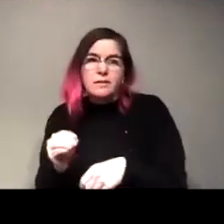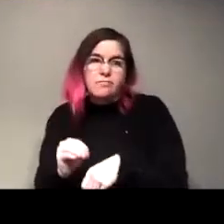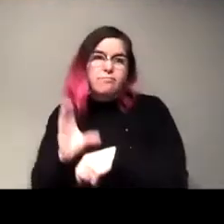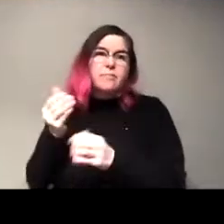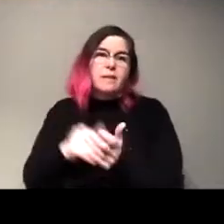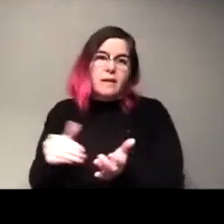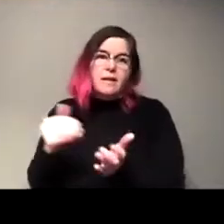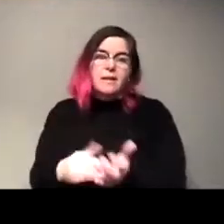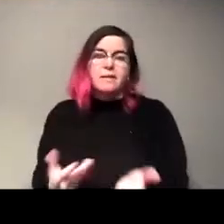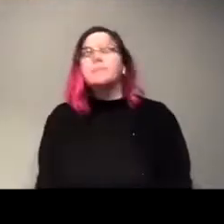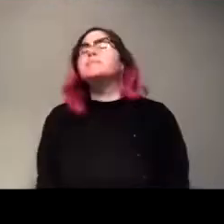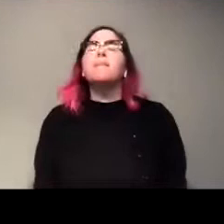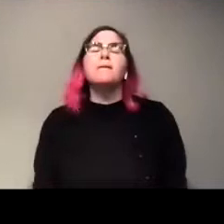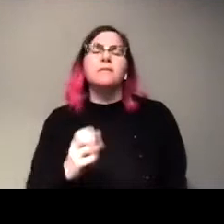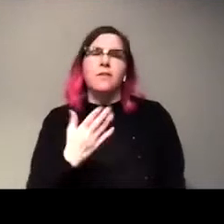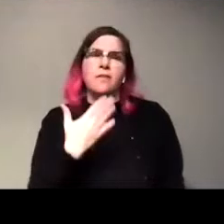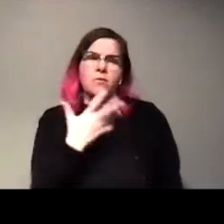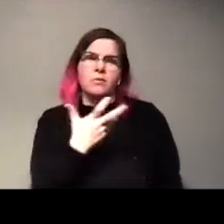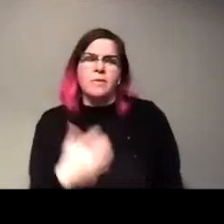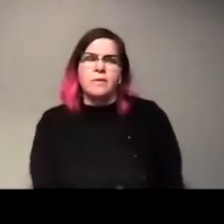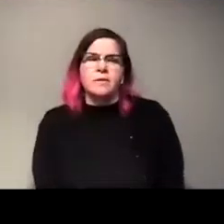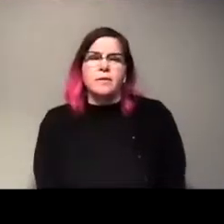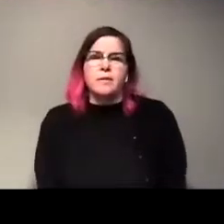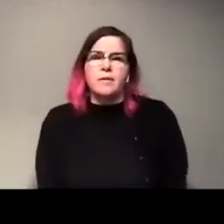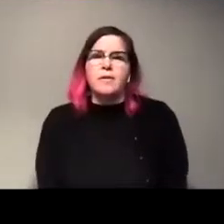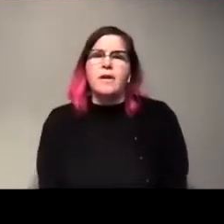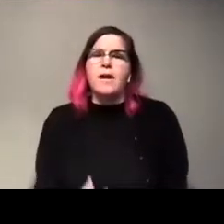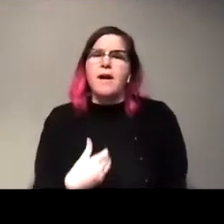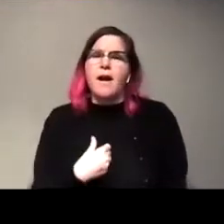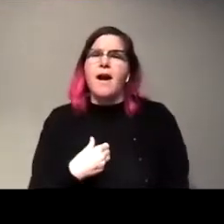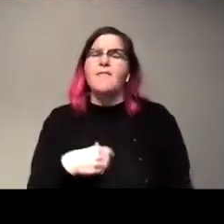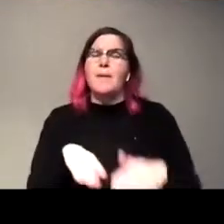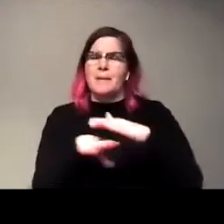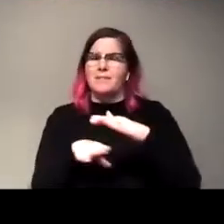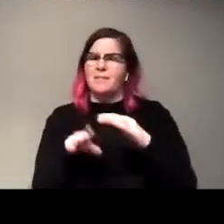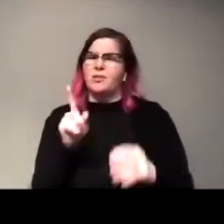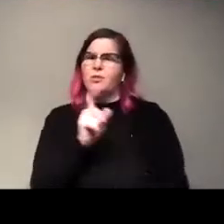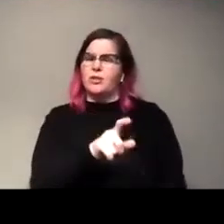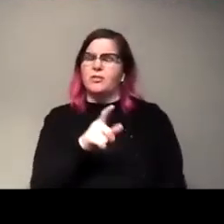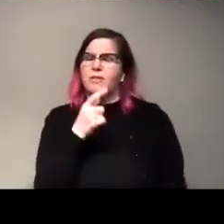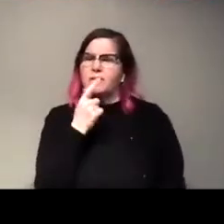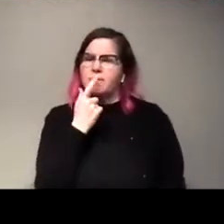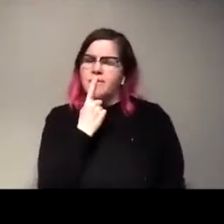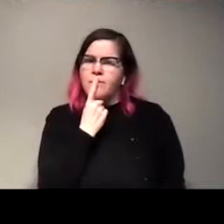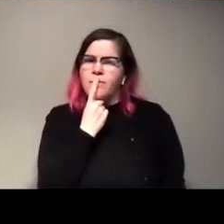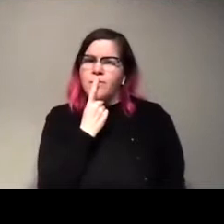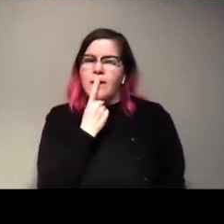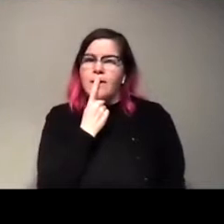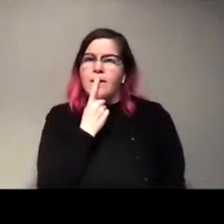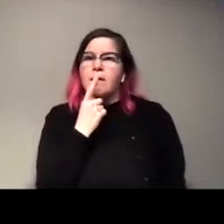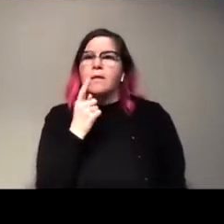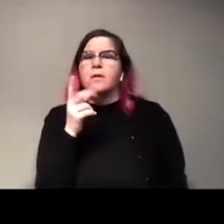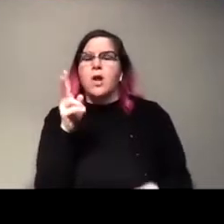Thank you so much. So, okay. I have, um, a real basic question here. When we're looking at these